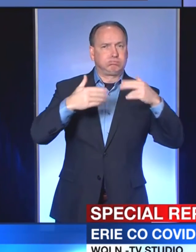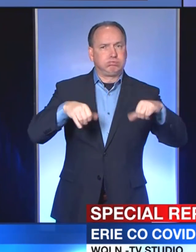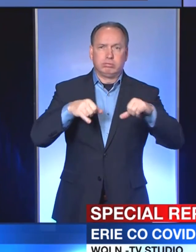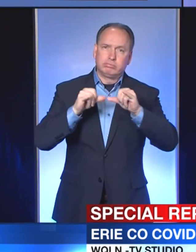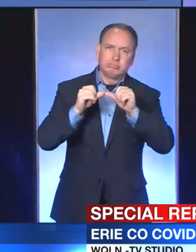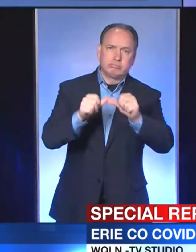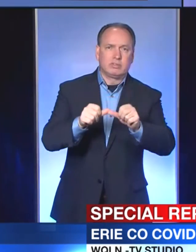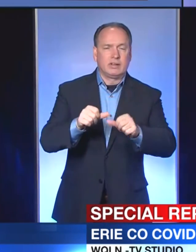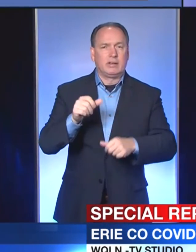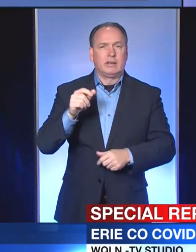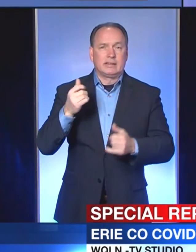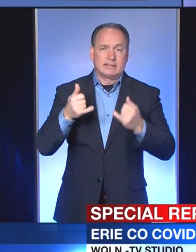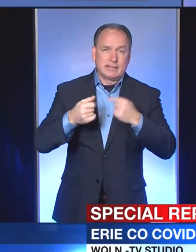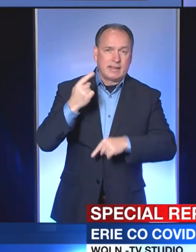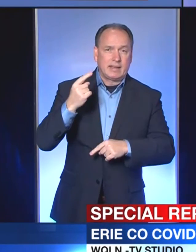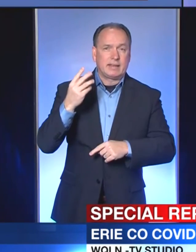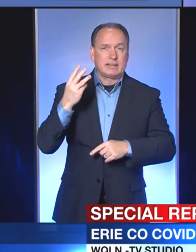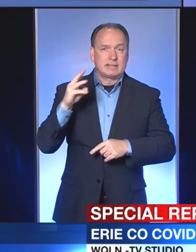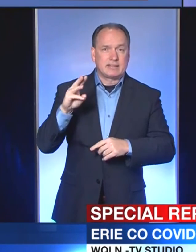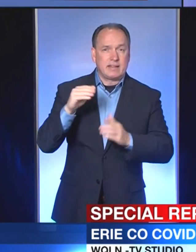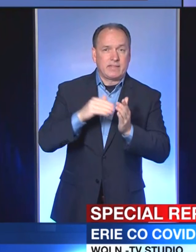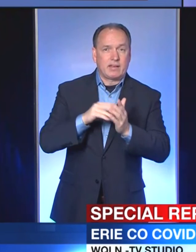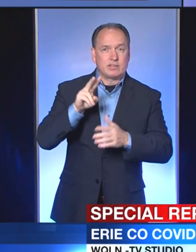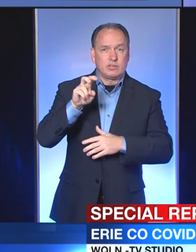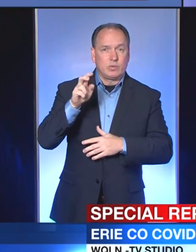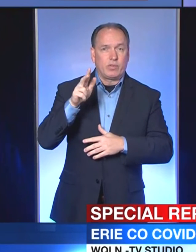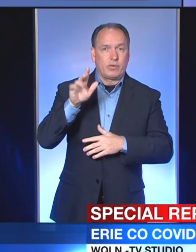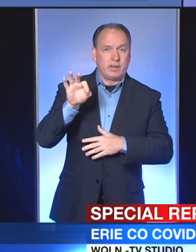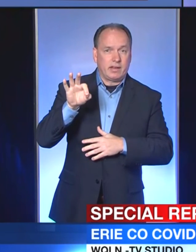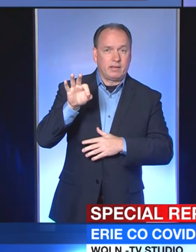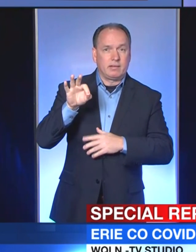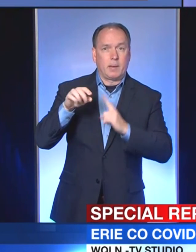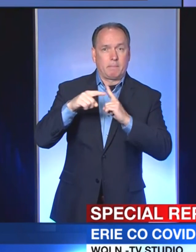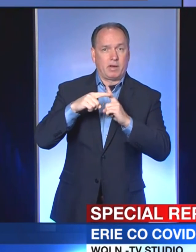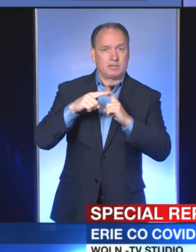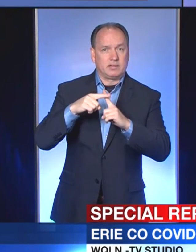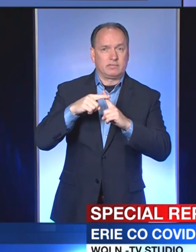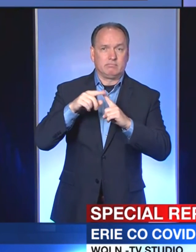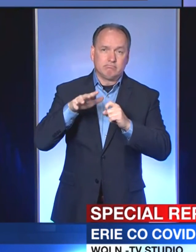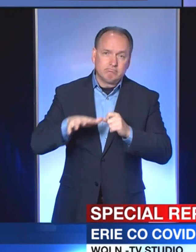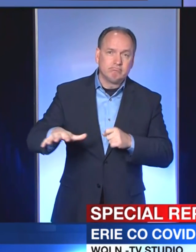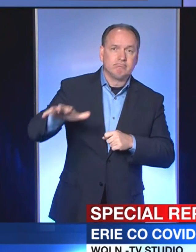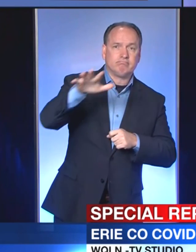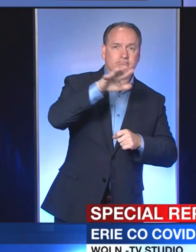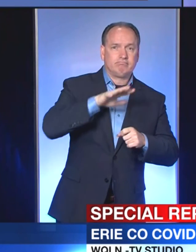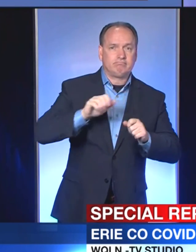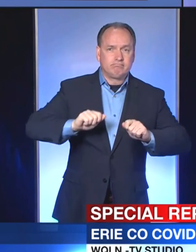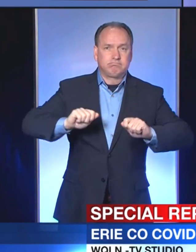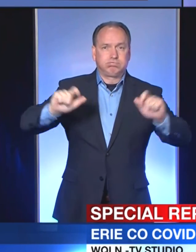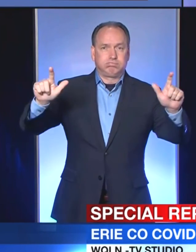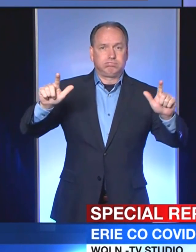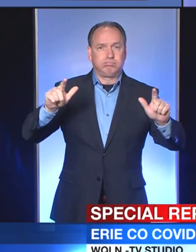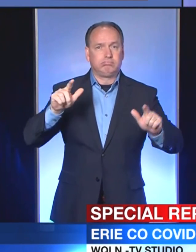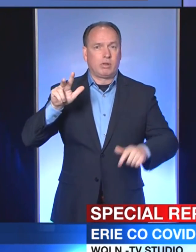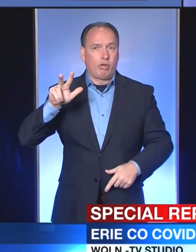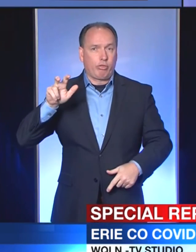16,239 positive cases across the Commonwealth, with